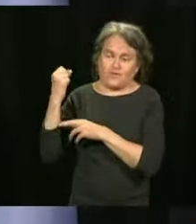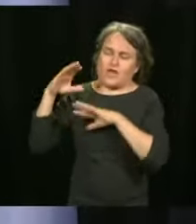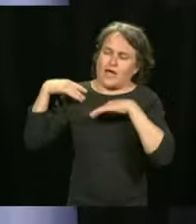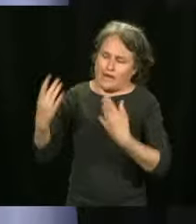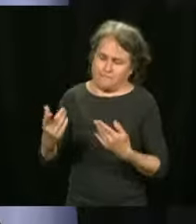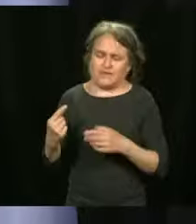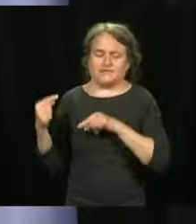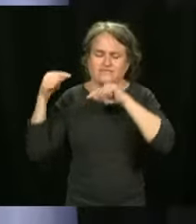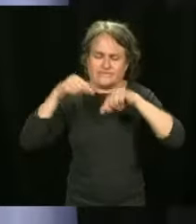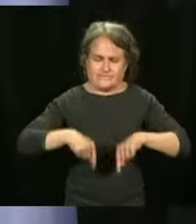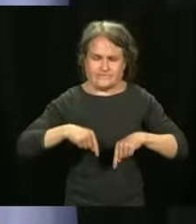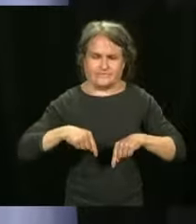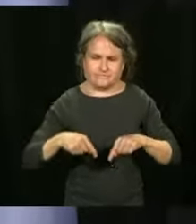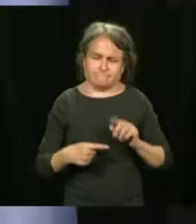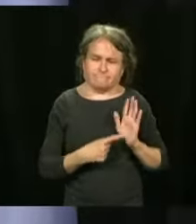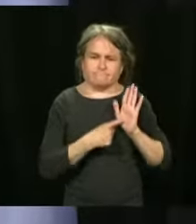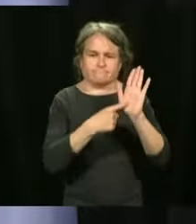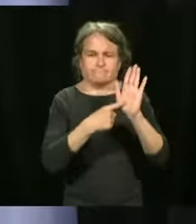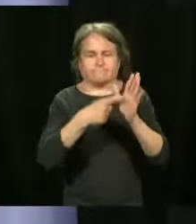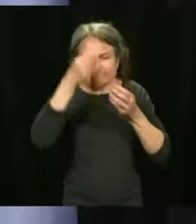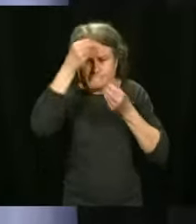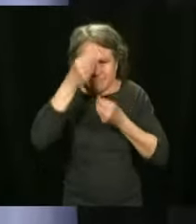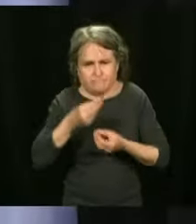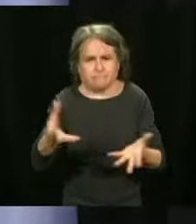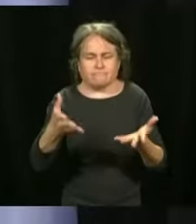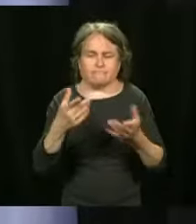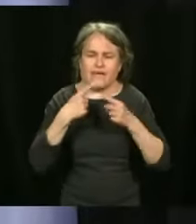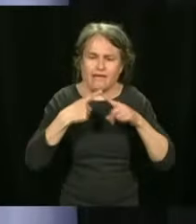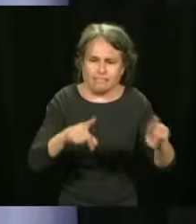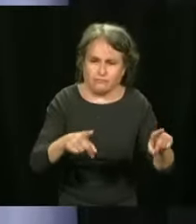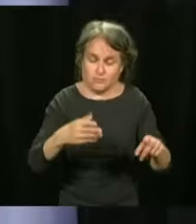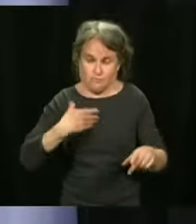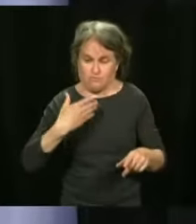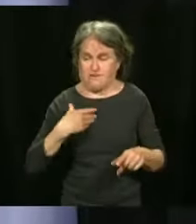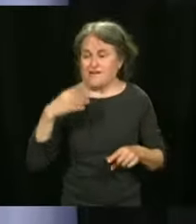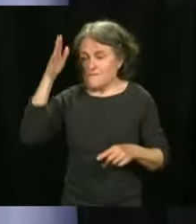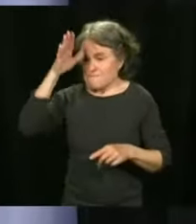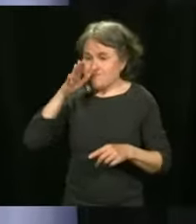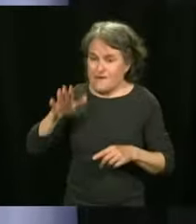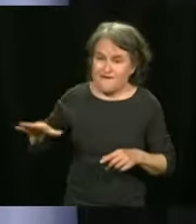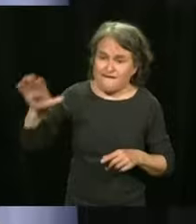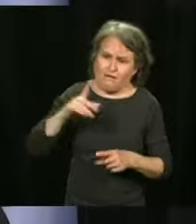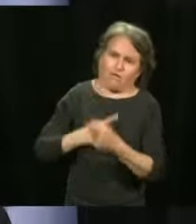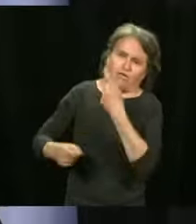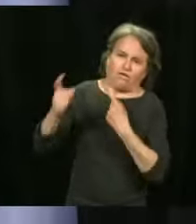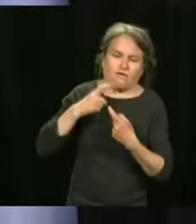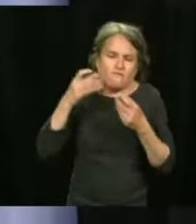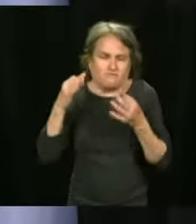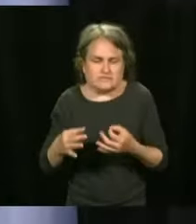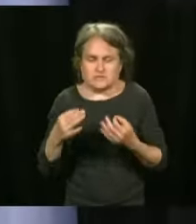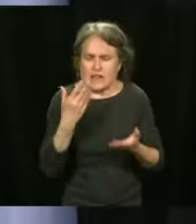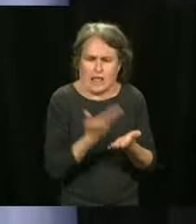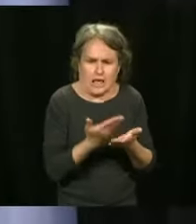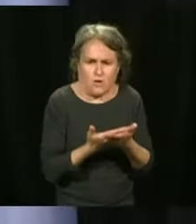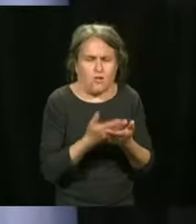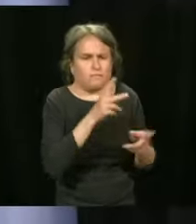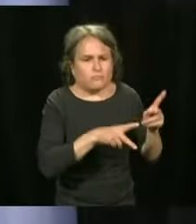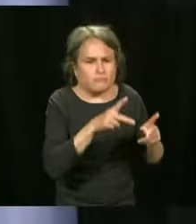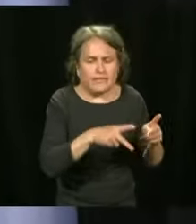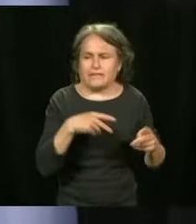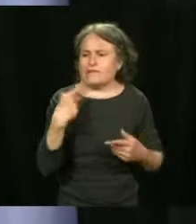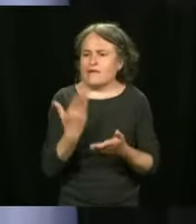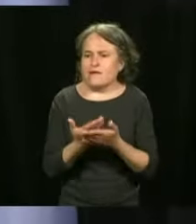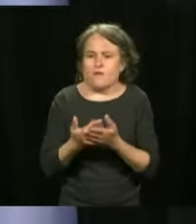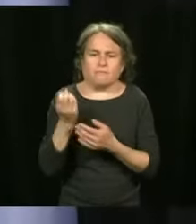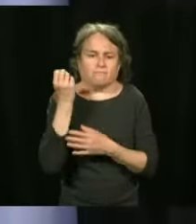asking themselves all sorts of questions. The schools, the private schools, the children who have a certain handicap, how will we move them? There's all